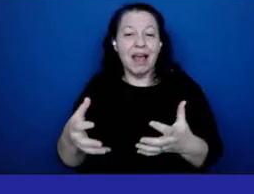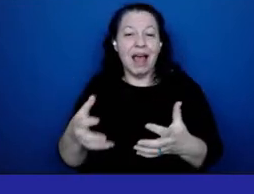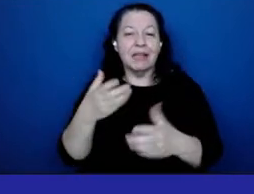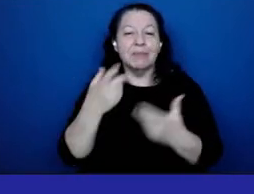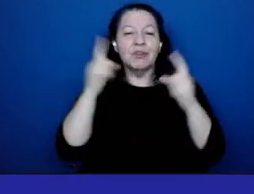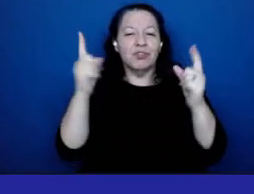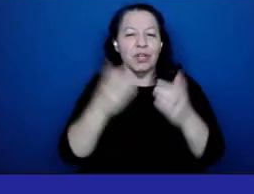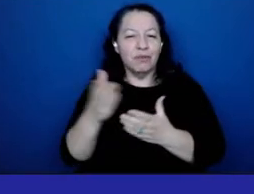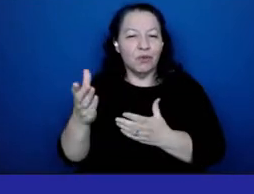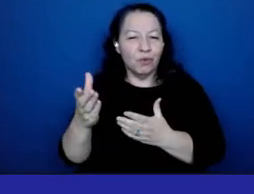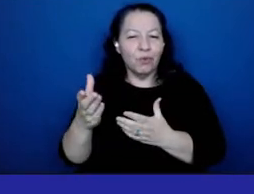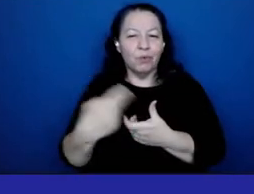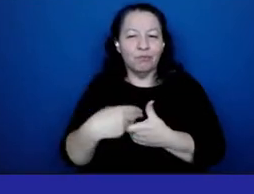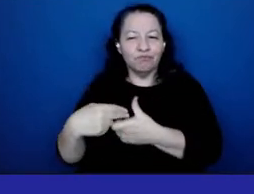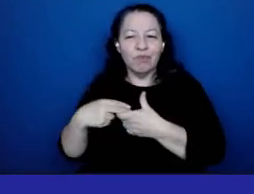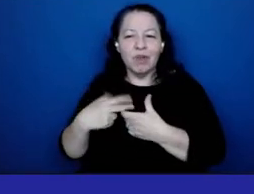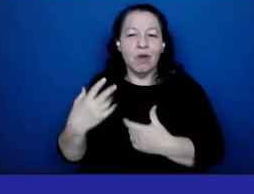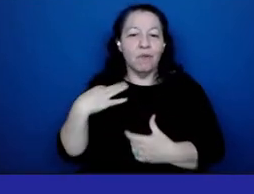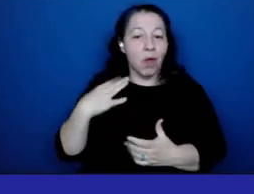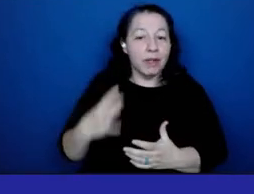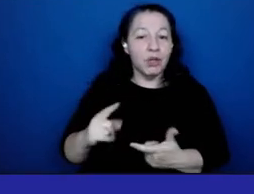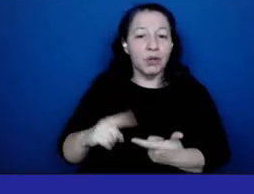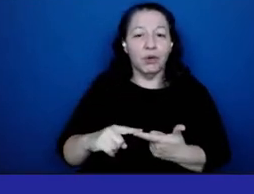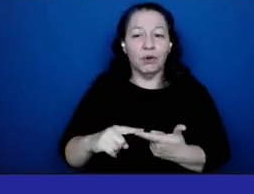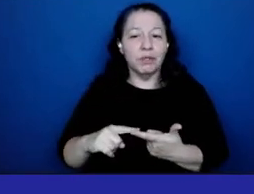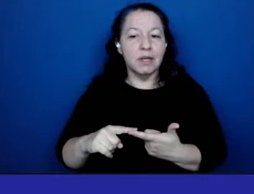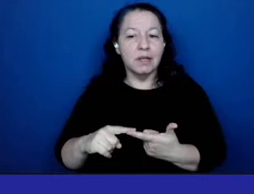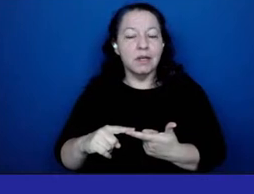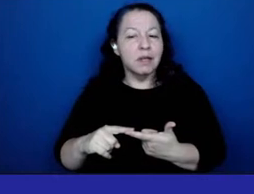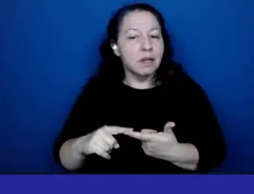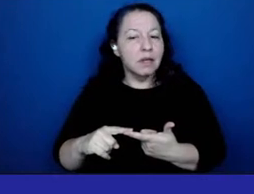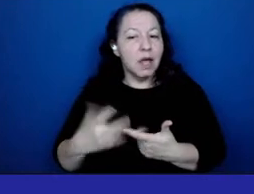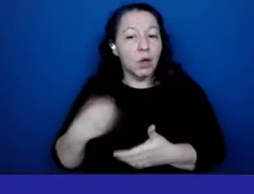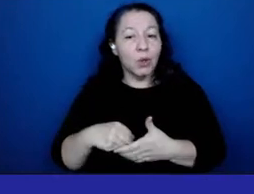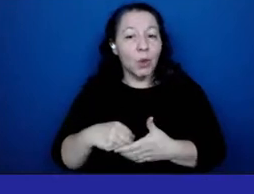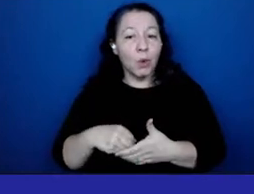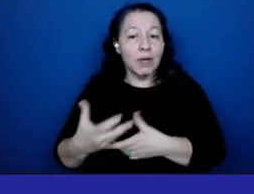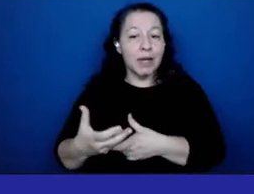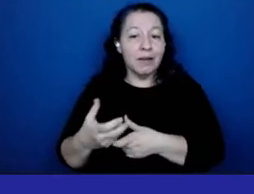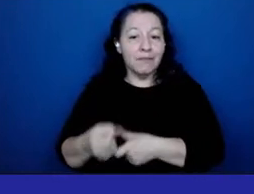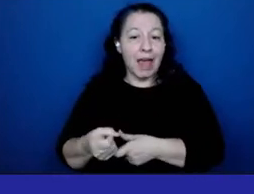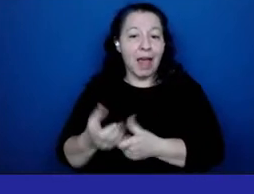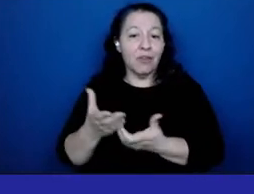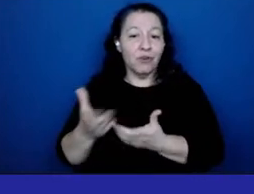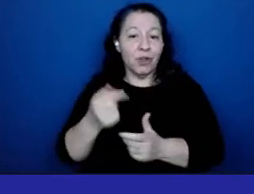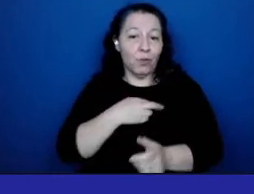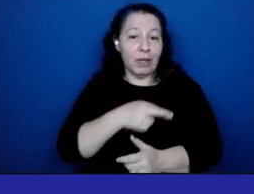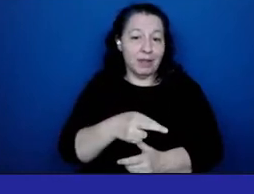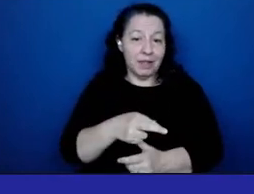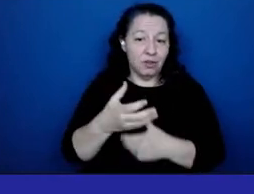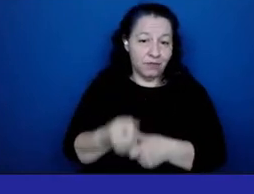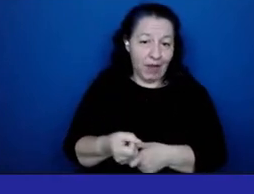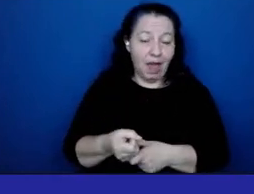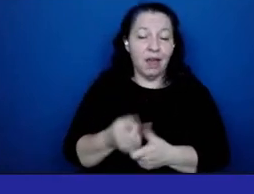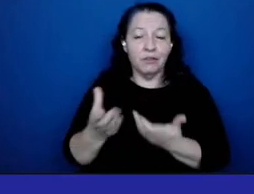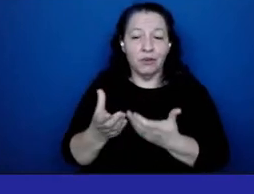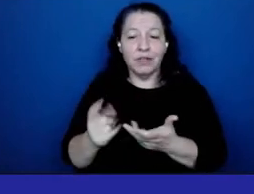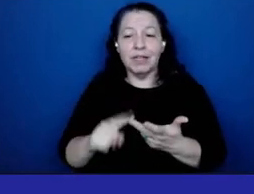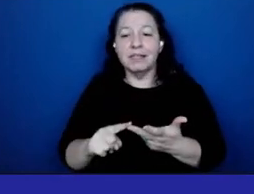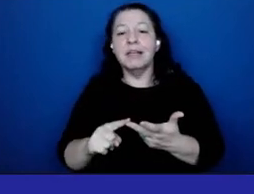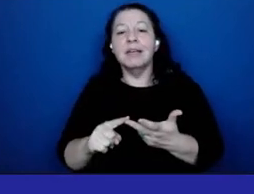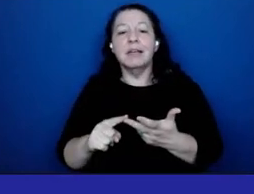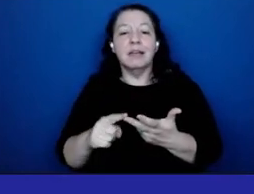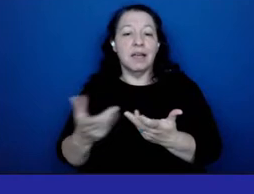onboarding volunteers expanding faith services and recruiting chaplains extending support to a broader spectrum of patients